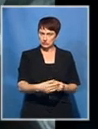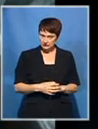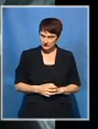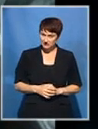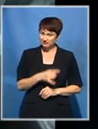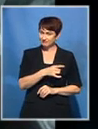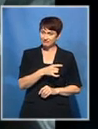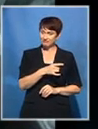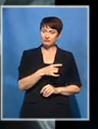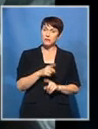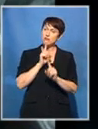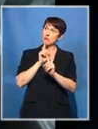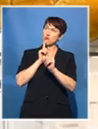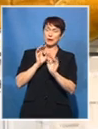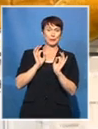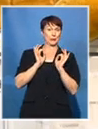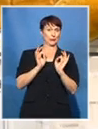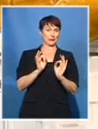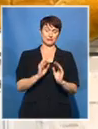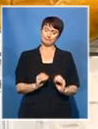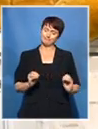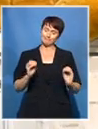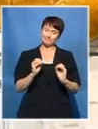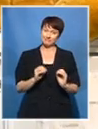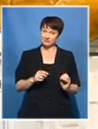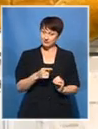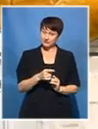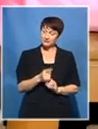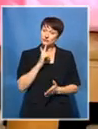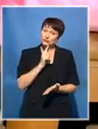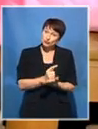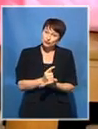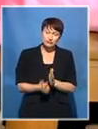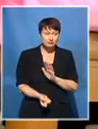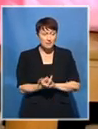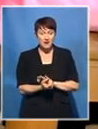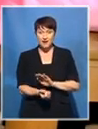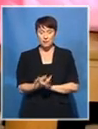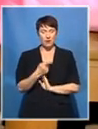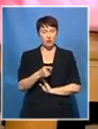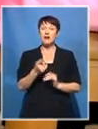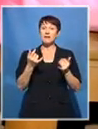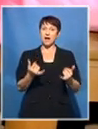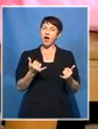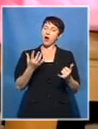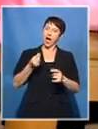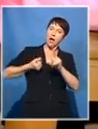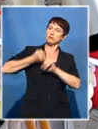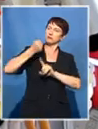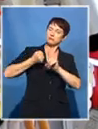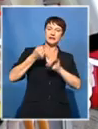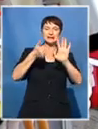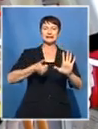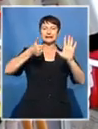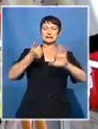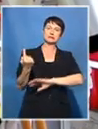not having an accurate estimate of what is happening on the ground. As the 16 Days of No Violence Against Women and